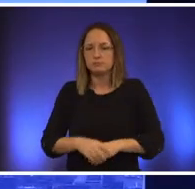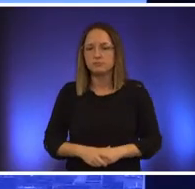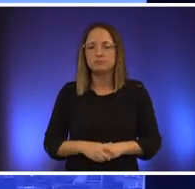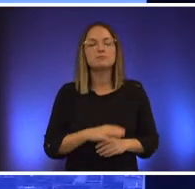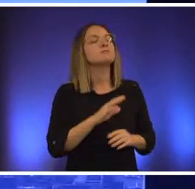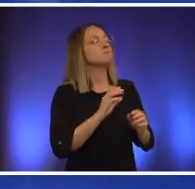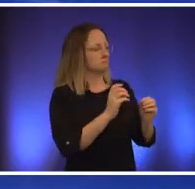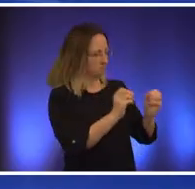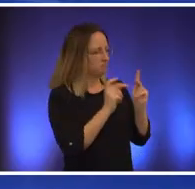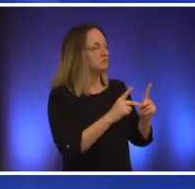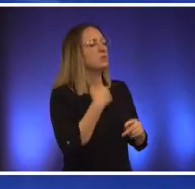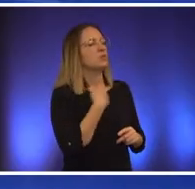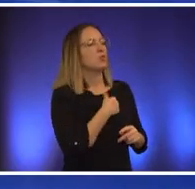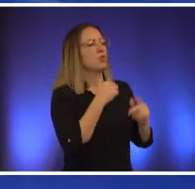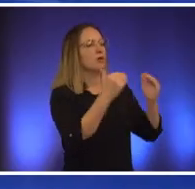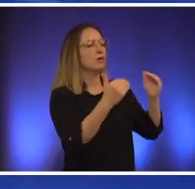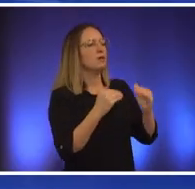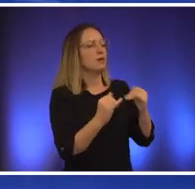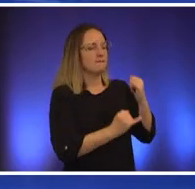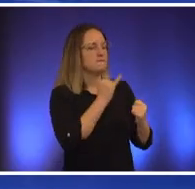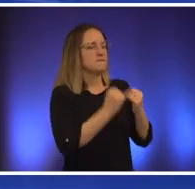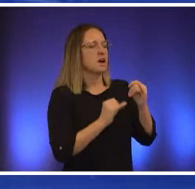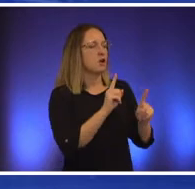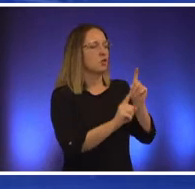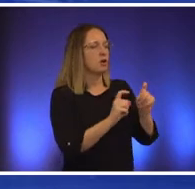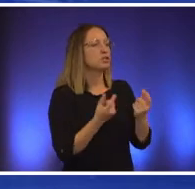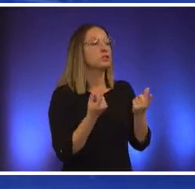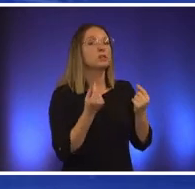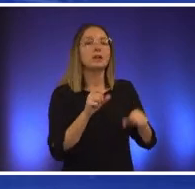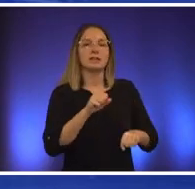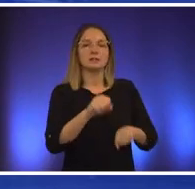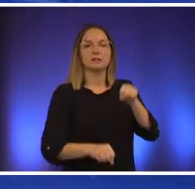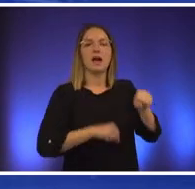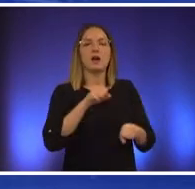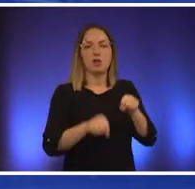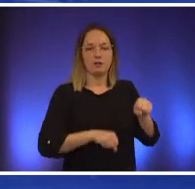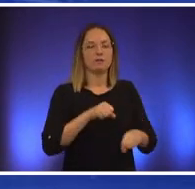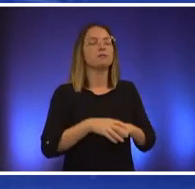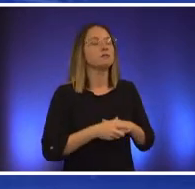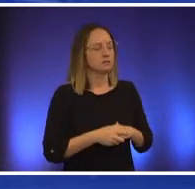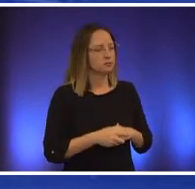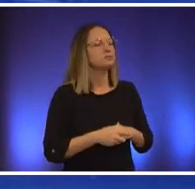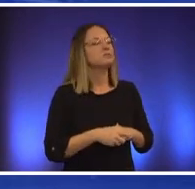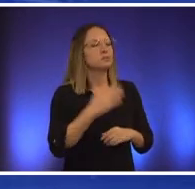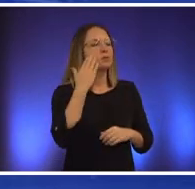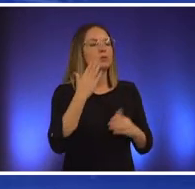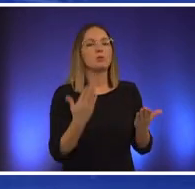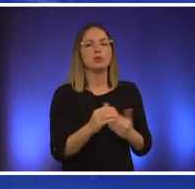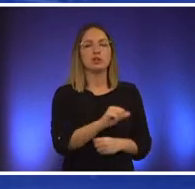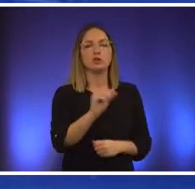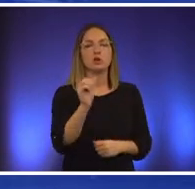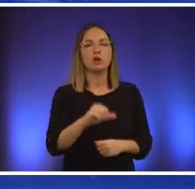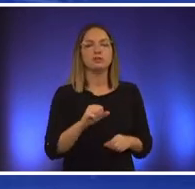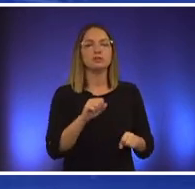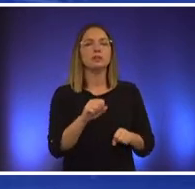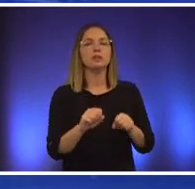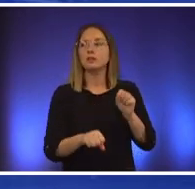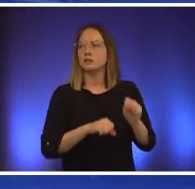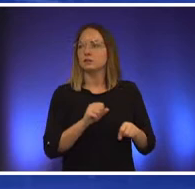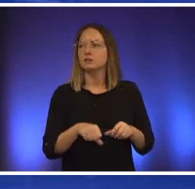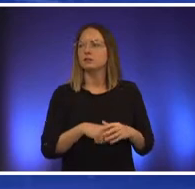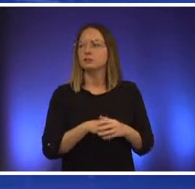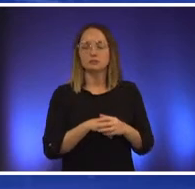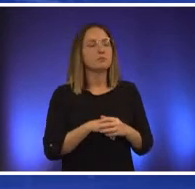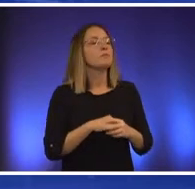question of the day and that is about cycling as we know in austin cycling is part of the culture from businesses for food deliveries